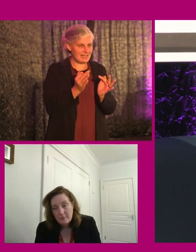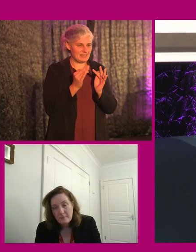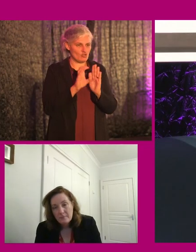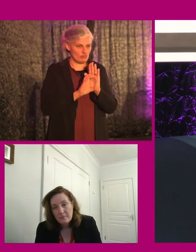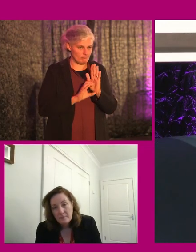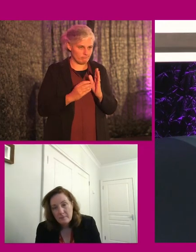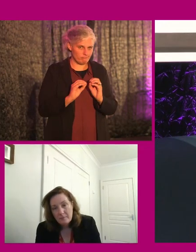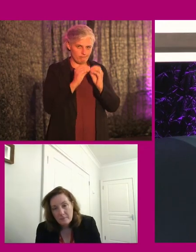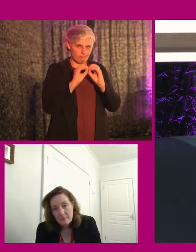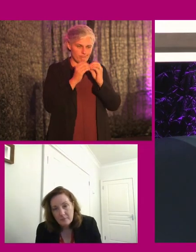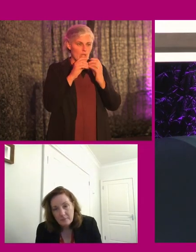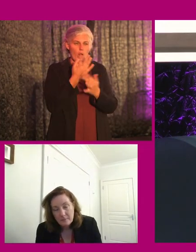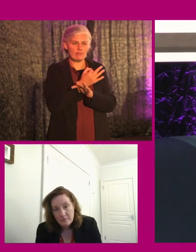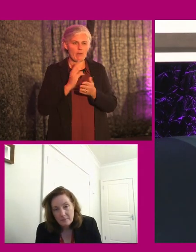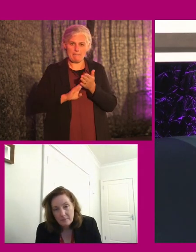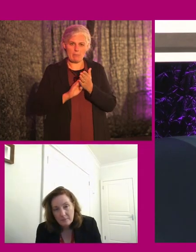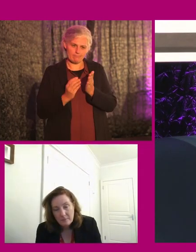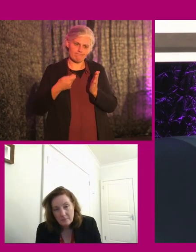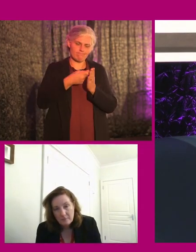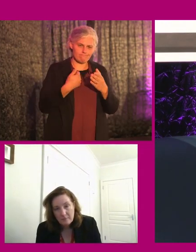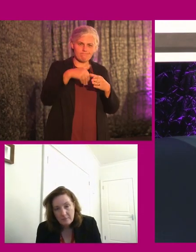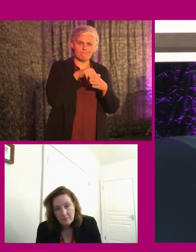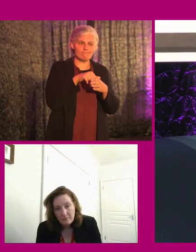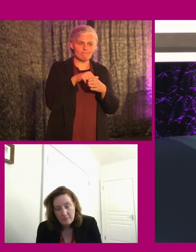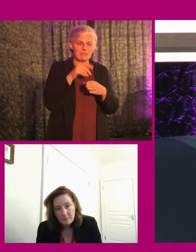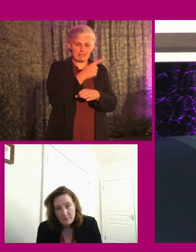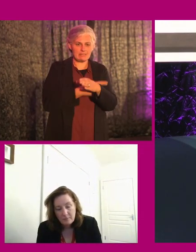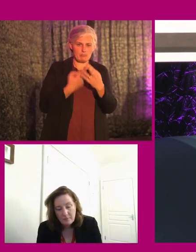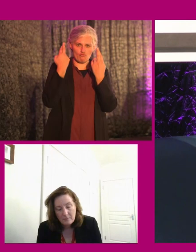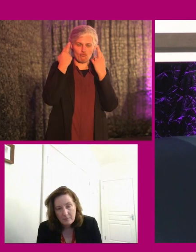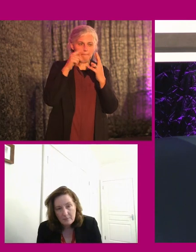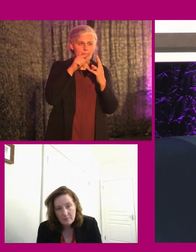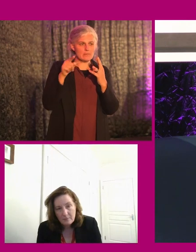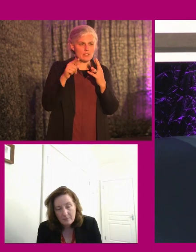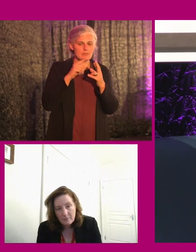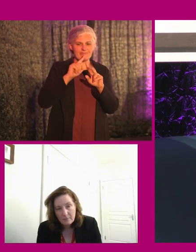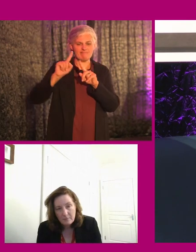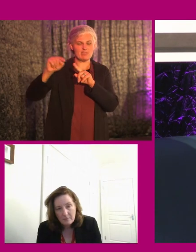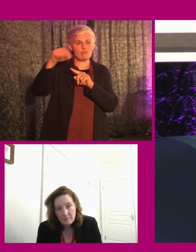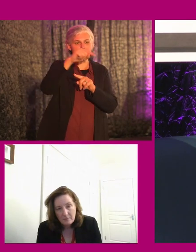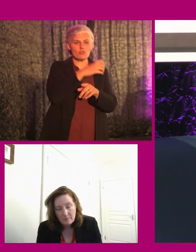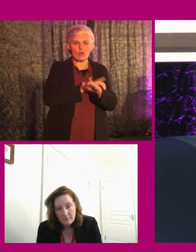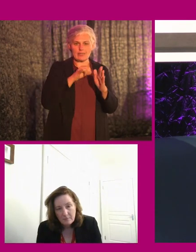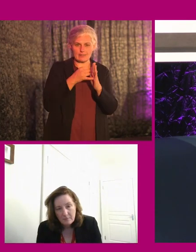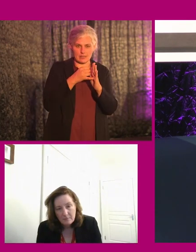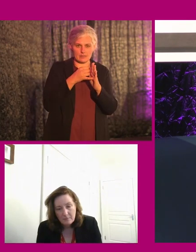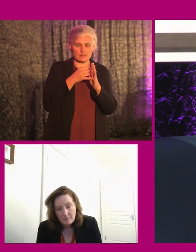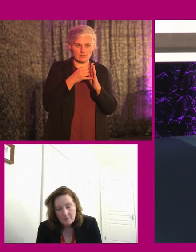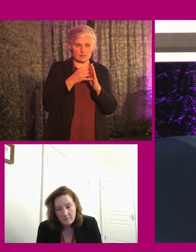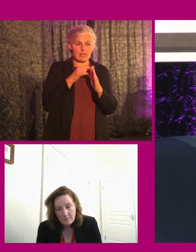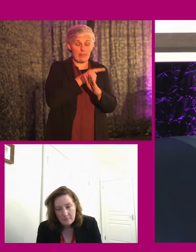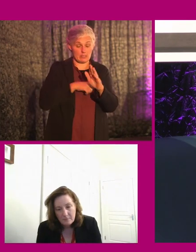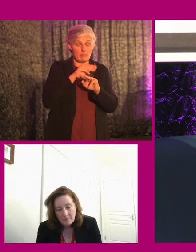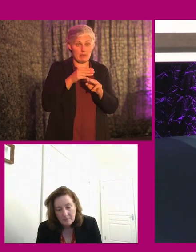A lot of the founder members of the Charter themselves are disabled and, of course, represents organisations which are disabled people's